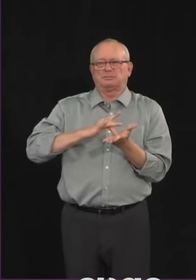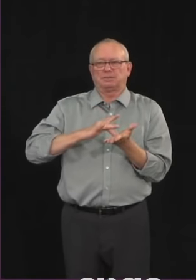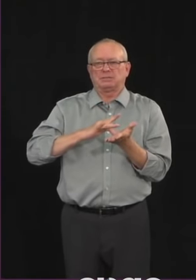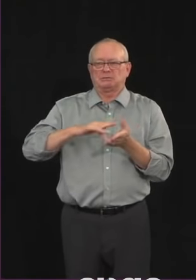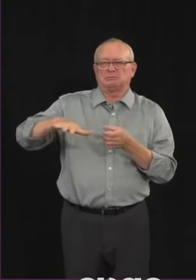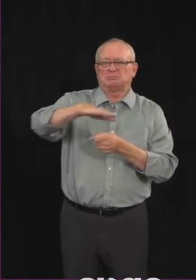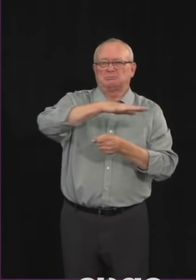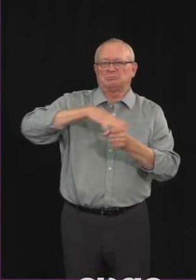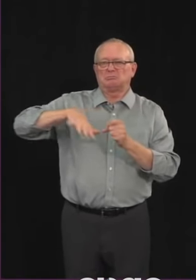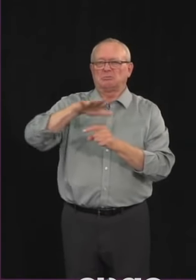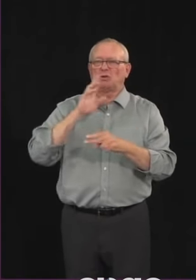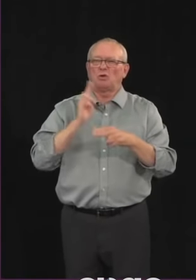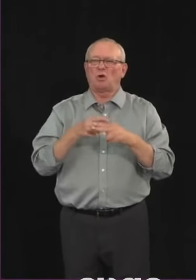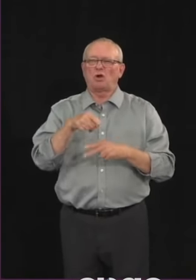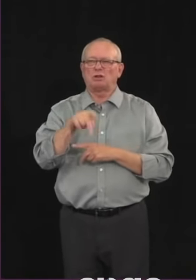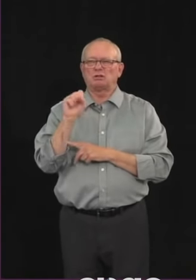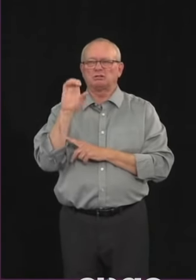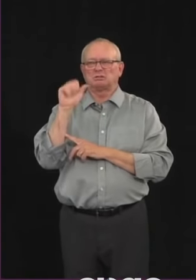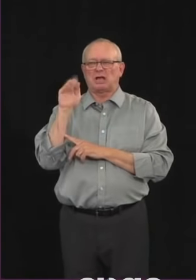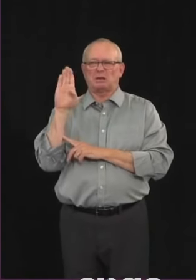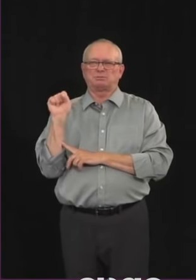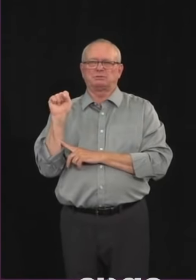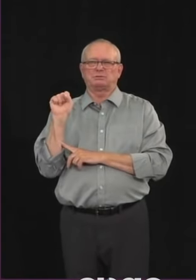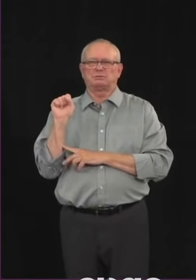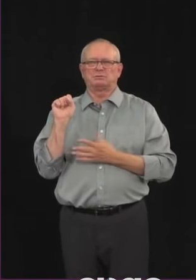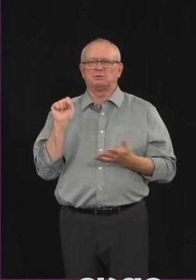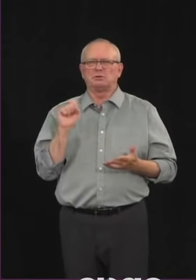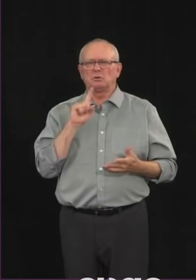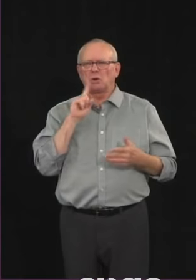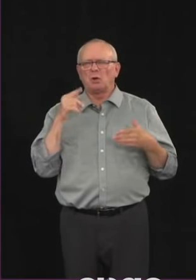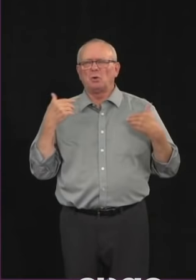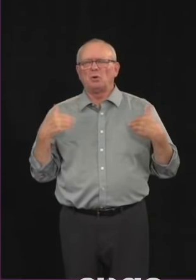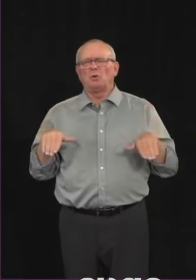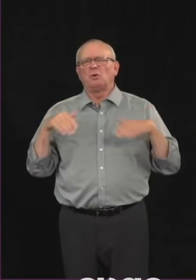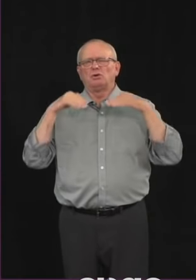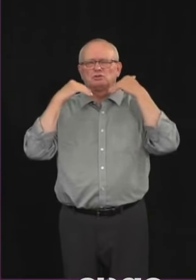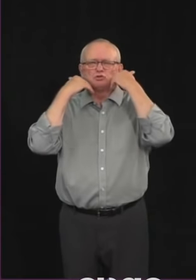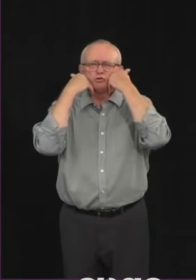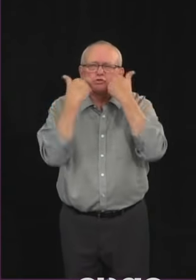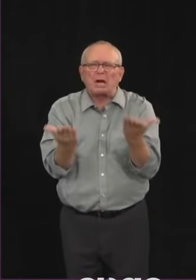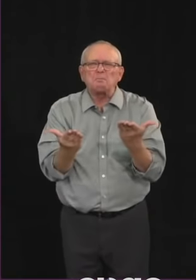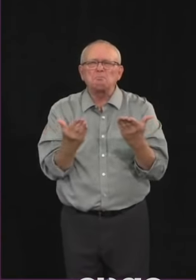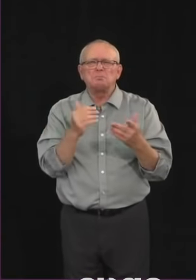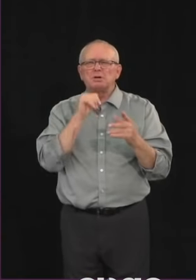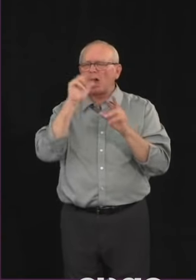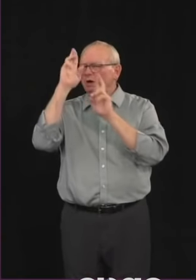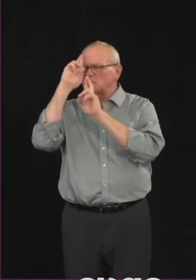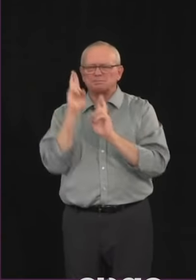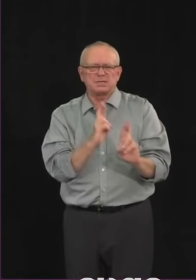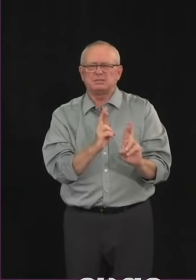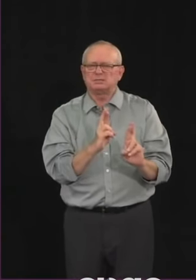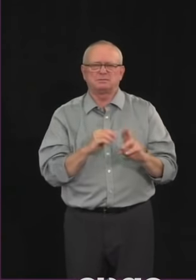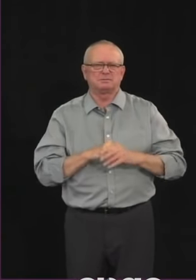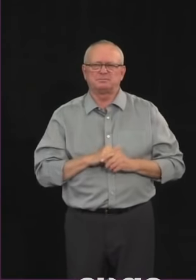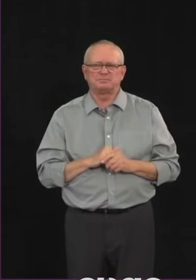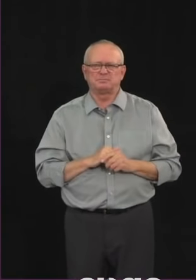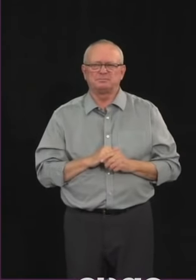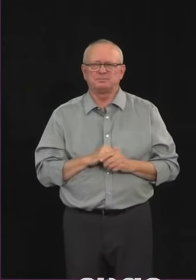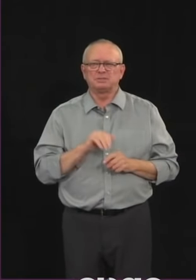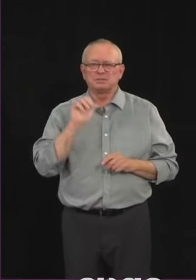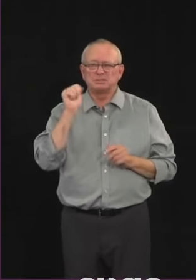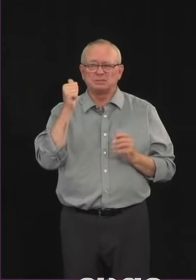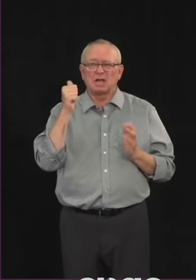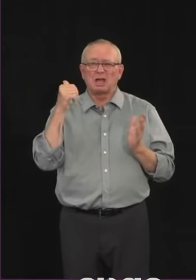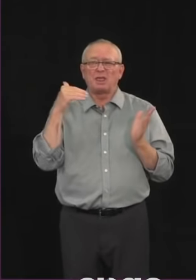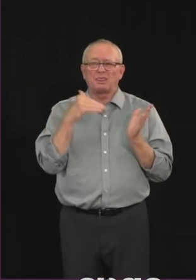um we have about 10 800 physicians in this province a third of them a third of them are international medical